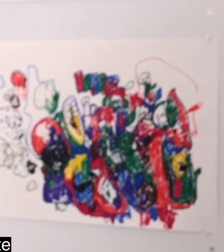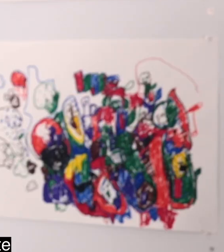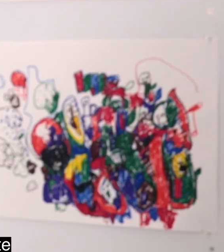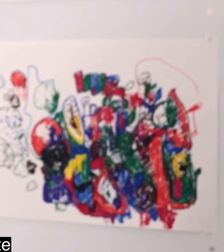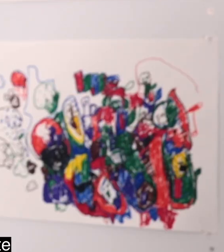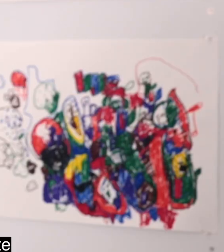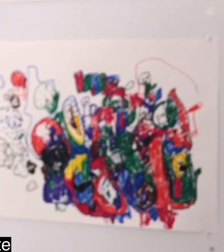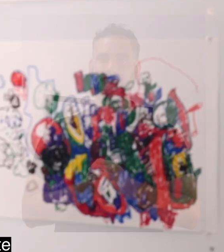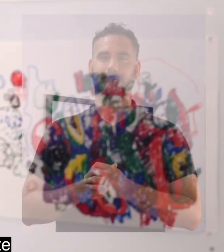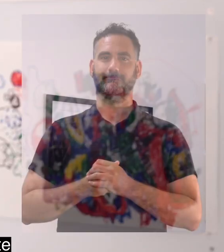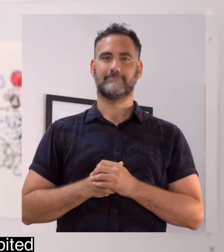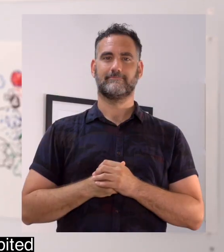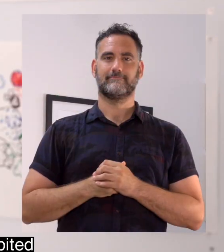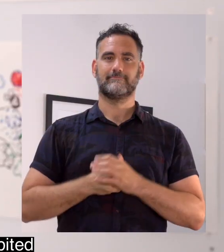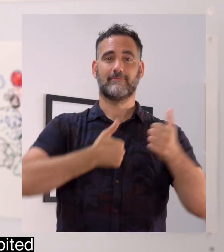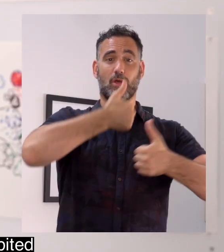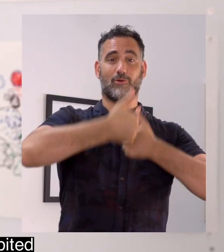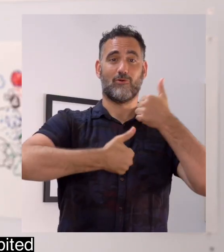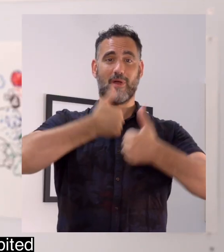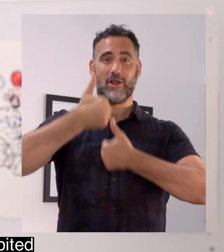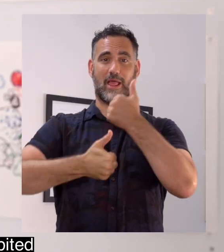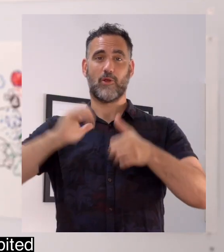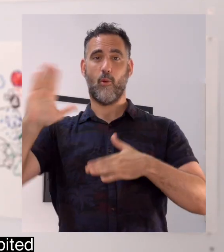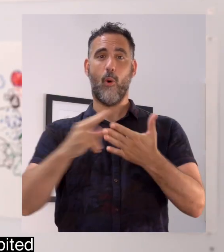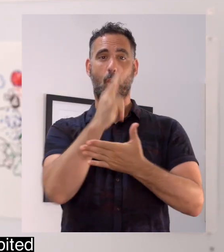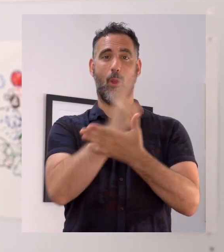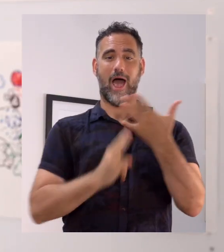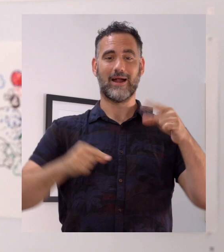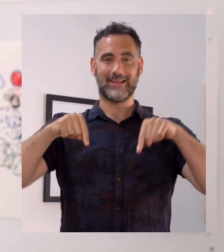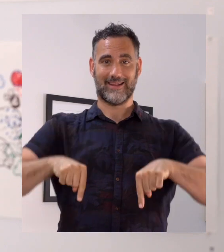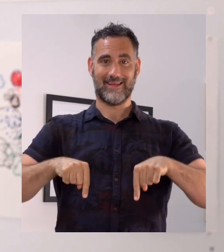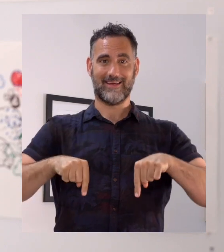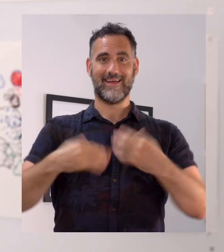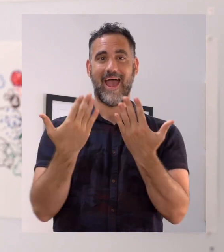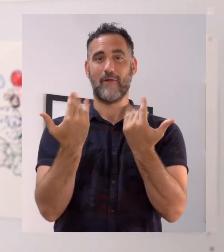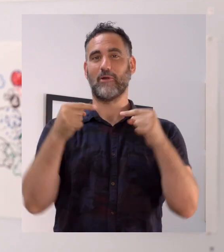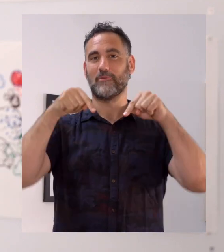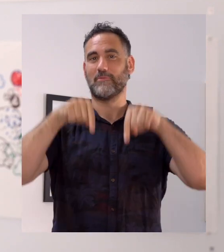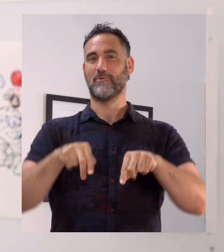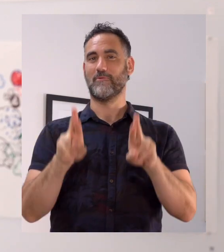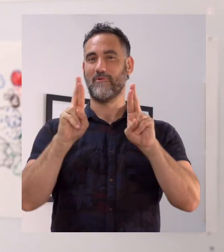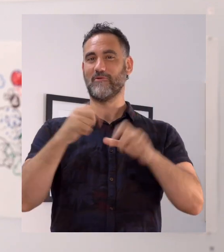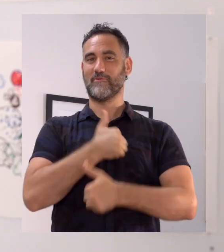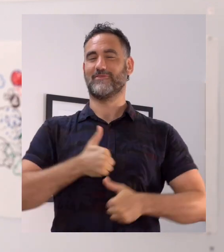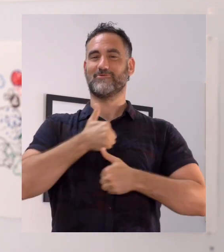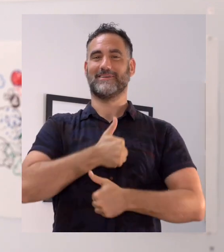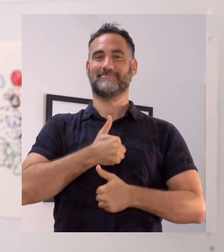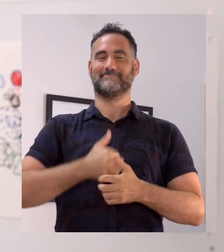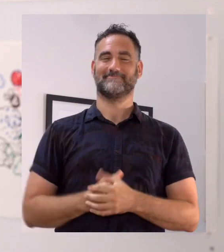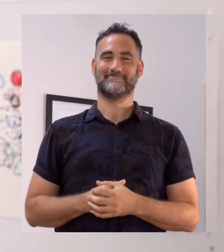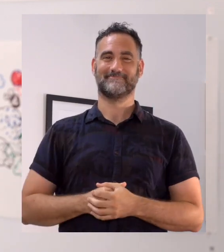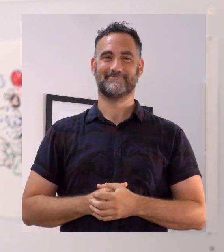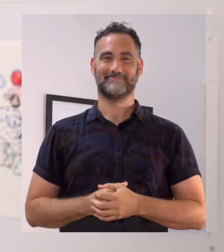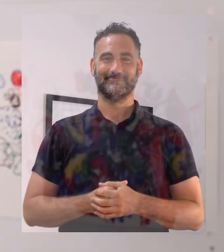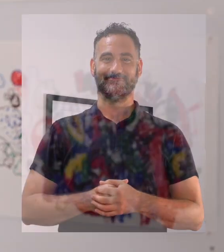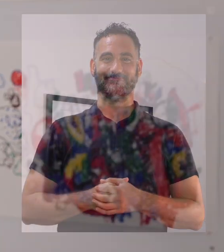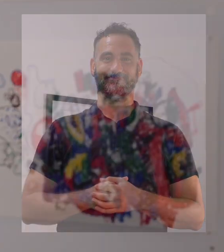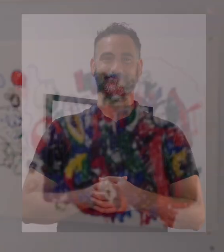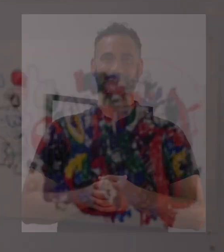I would like to warmly congratulate all of the ArtLife artists that are exhibited and welcome you to enjoy this fantastic exhibition.